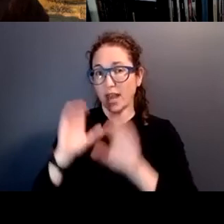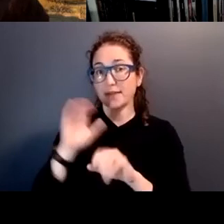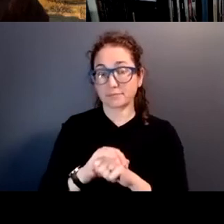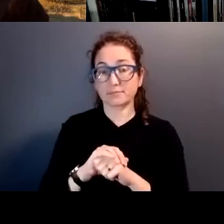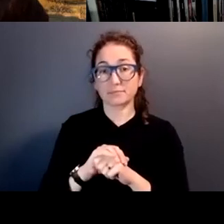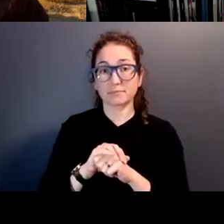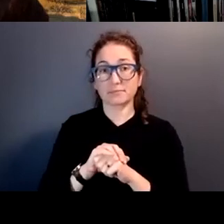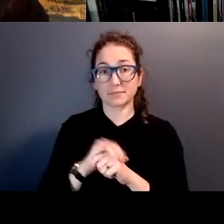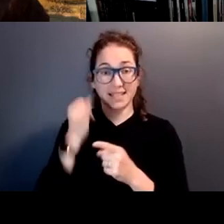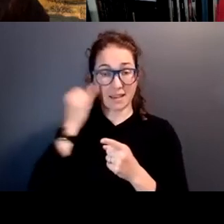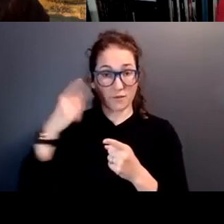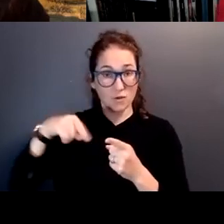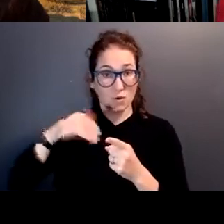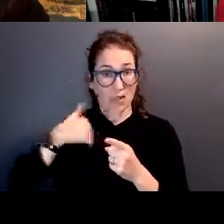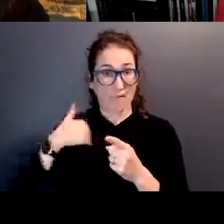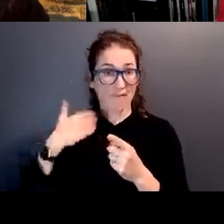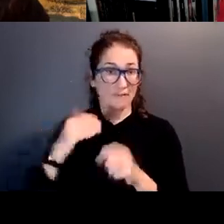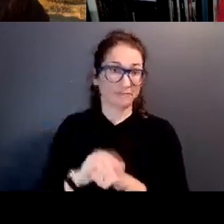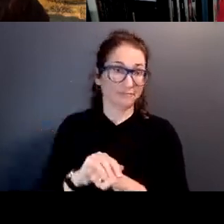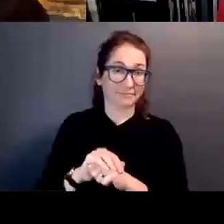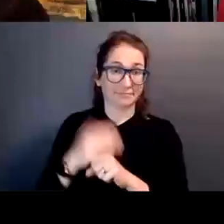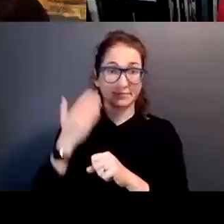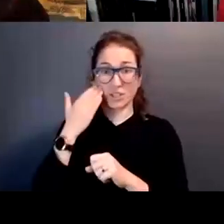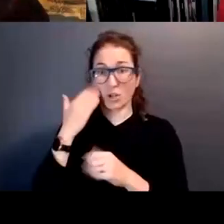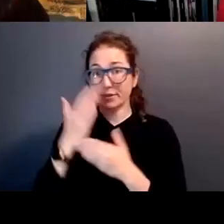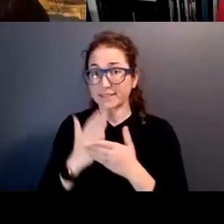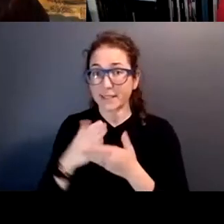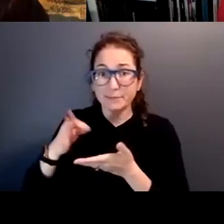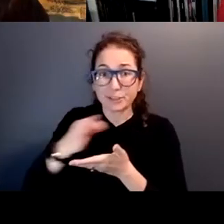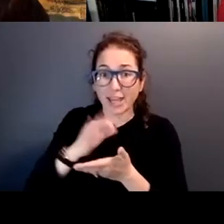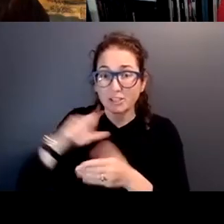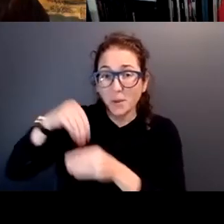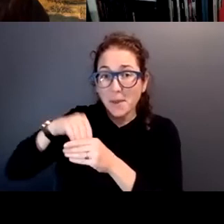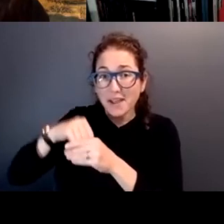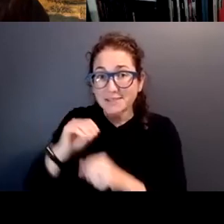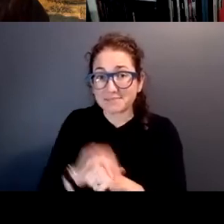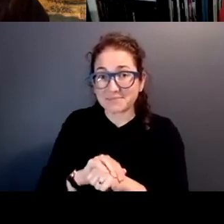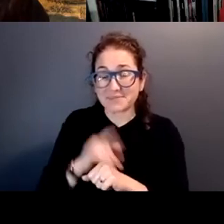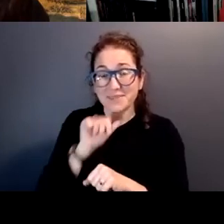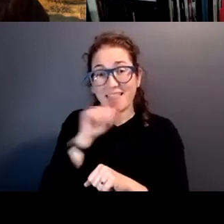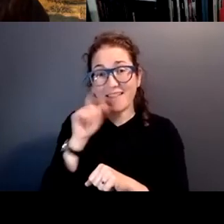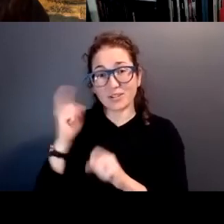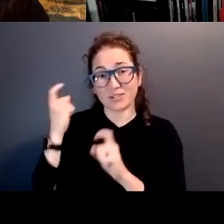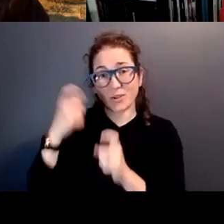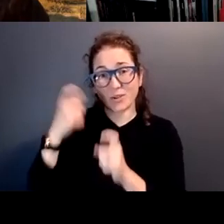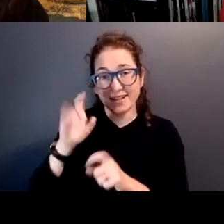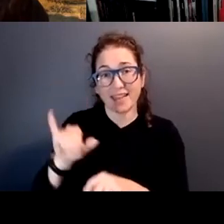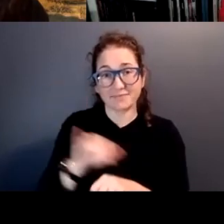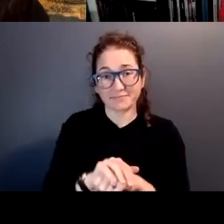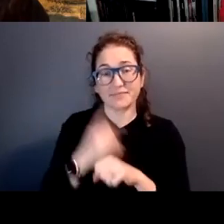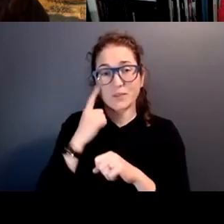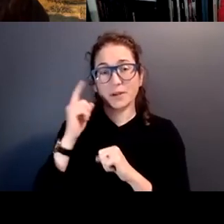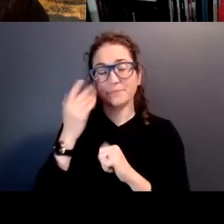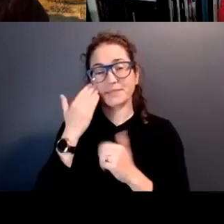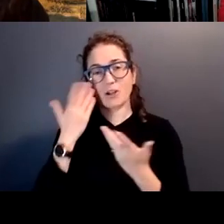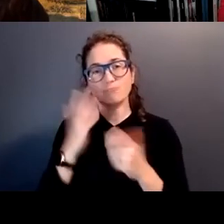have, uh, a couple, uh, you know, some change in your pocket, uh, we would love for you to donate to that cause for building,